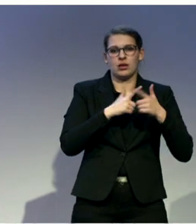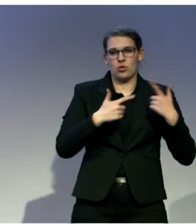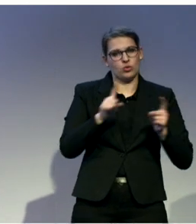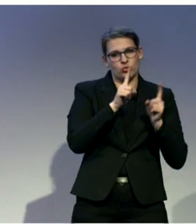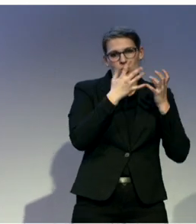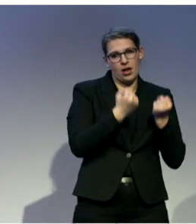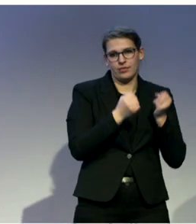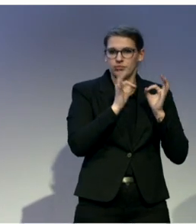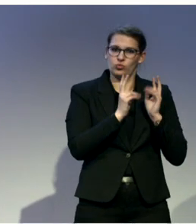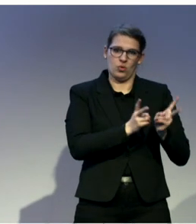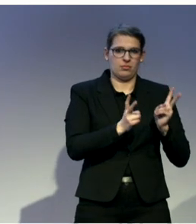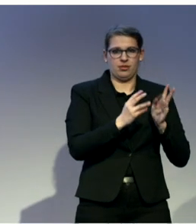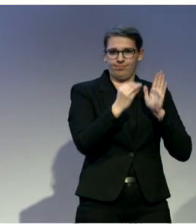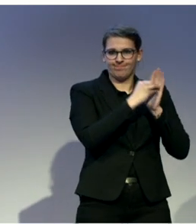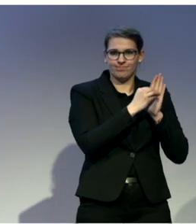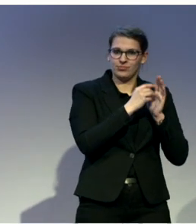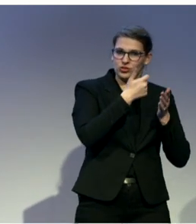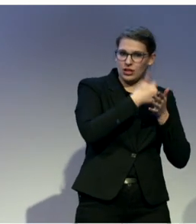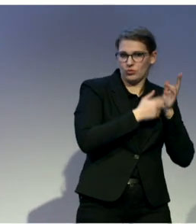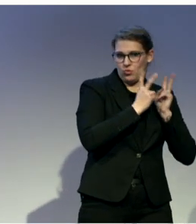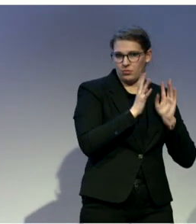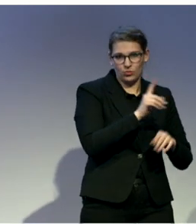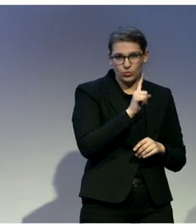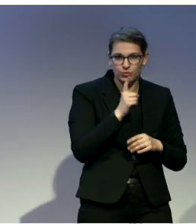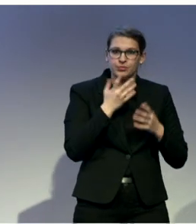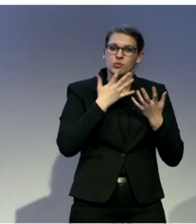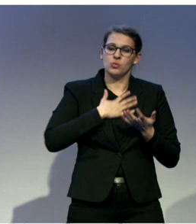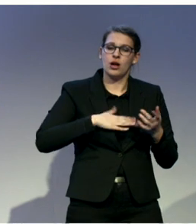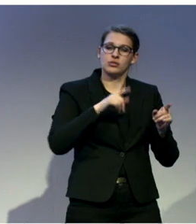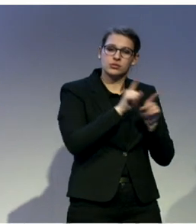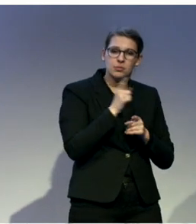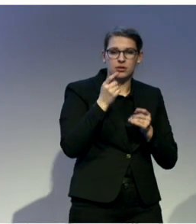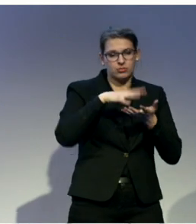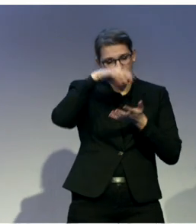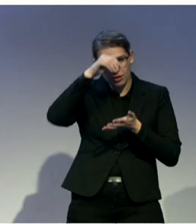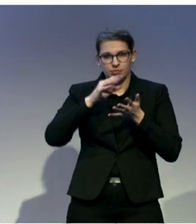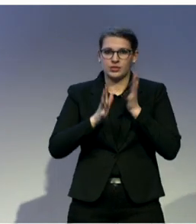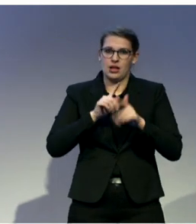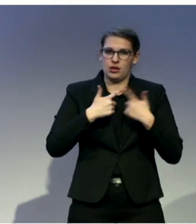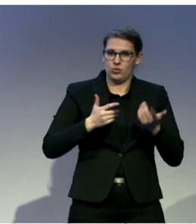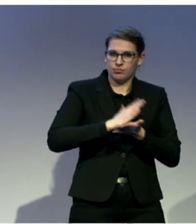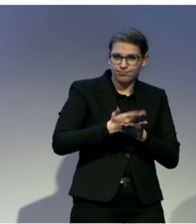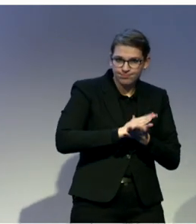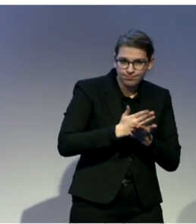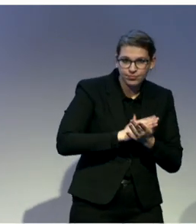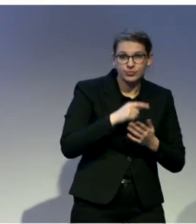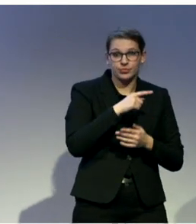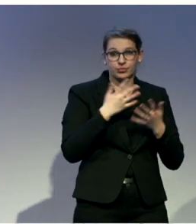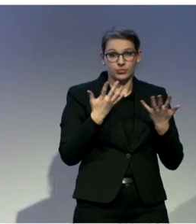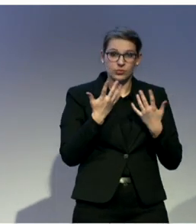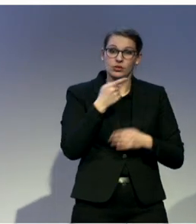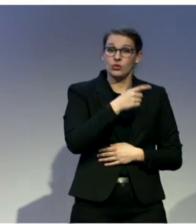been really challenging. China has around 22 million deaf individuals.